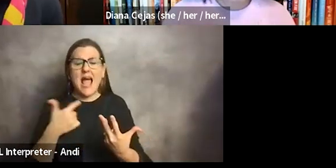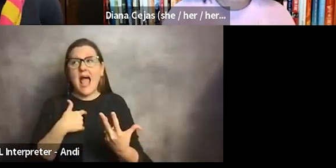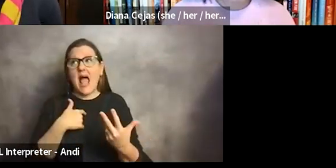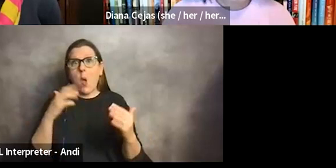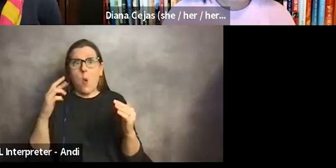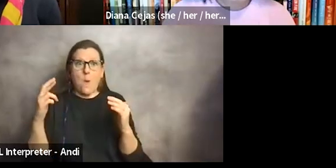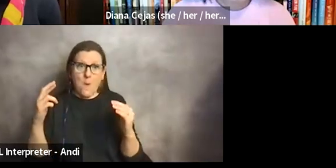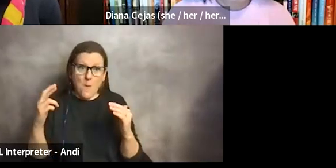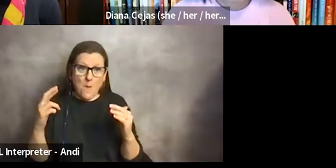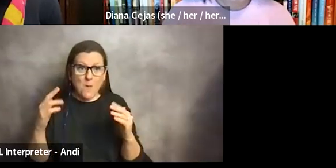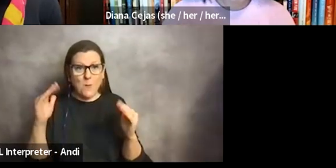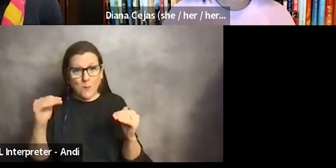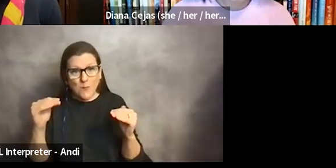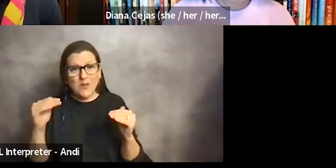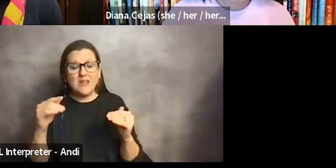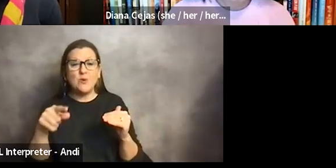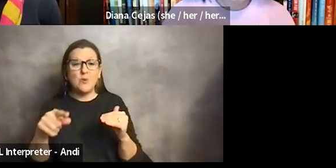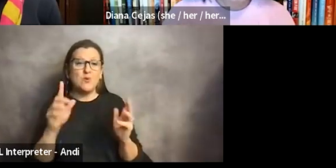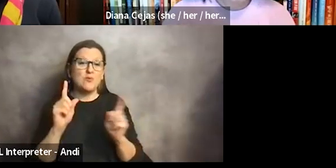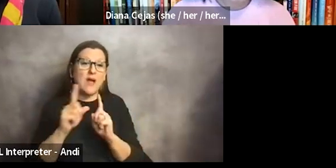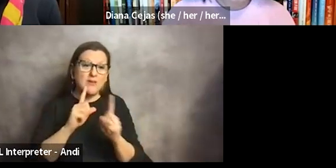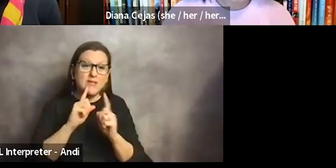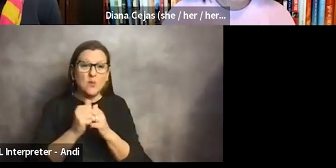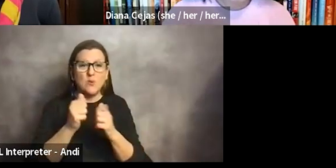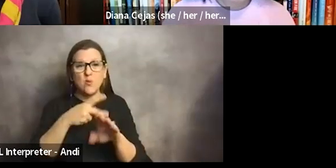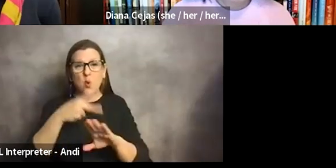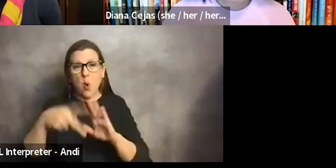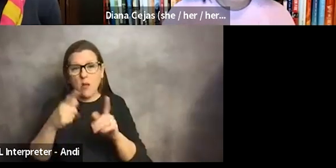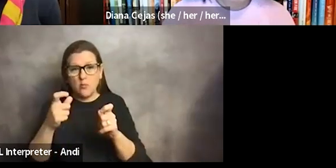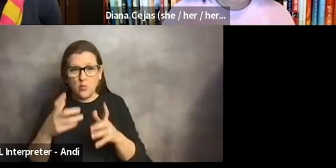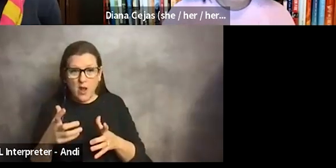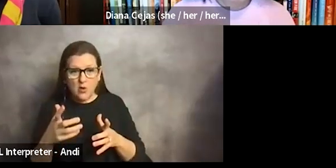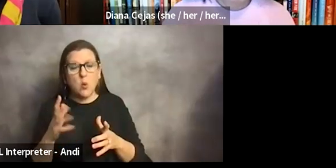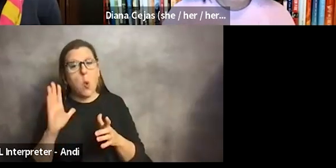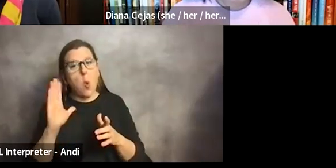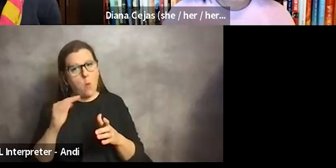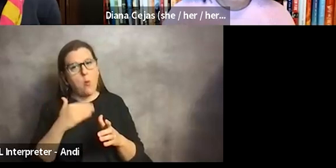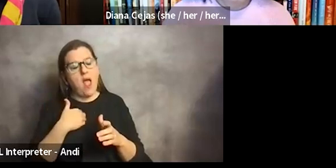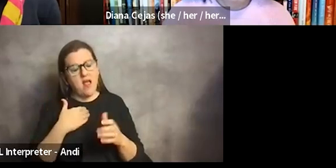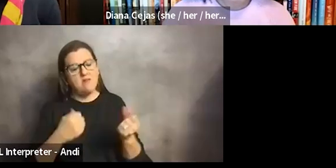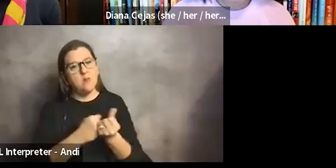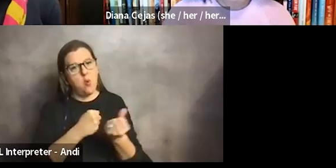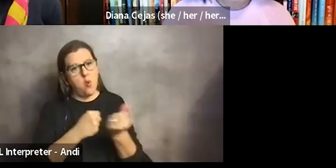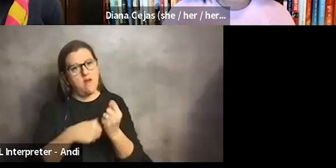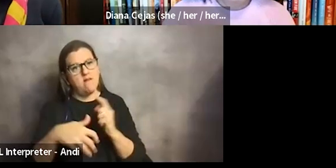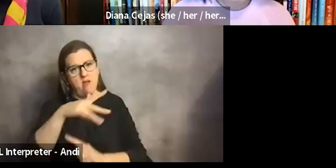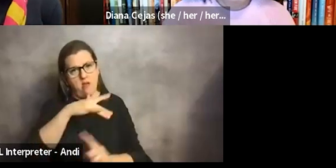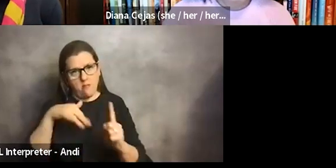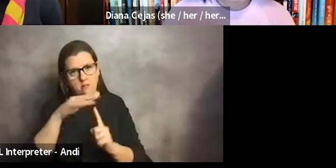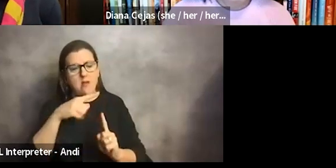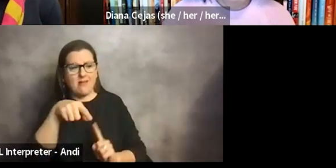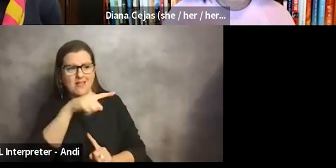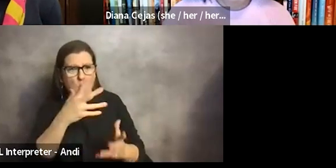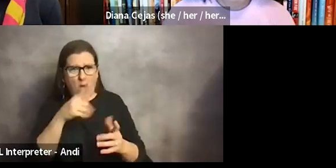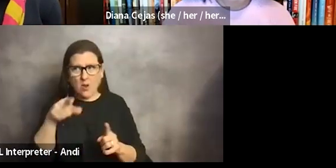that if you have a conversation with your program director, hopefully you're in a supported environment where they, you know, they want you to be successful.